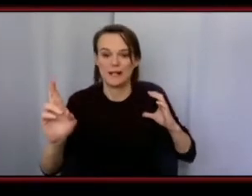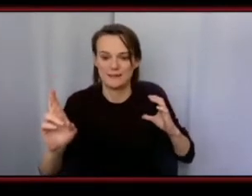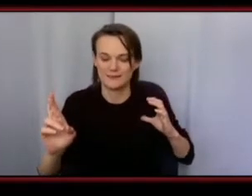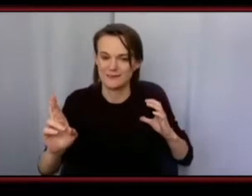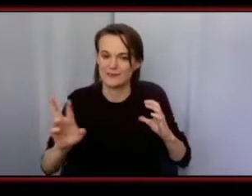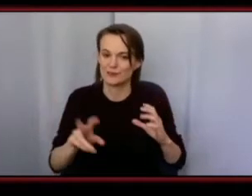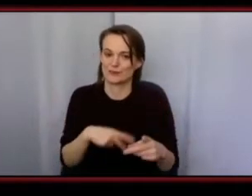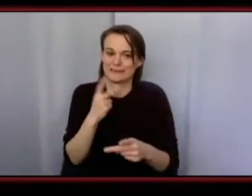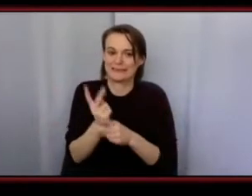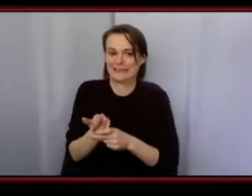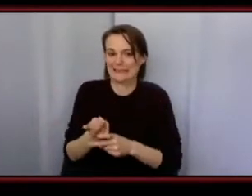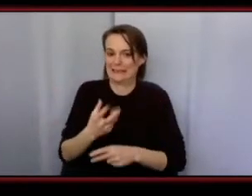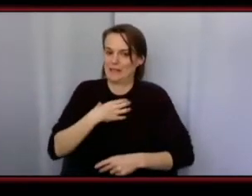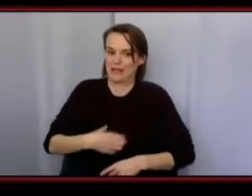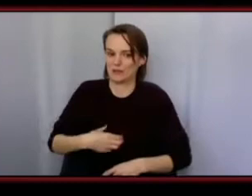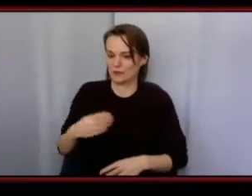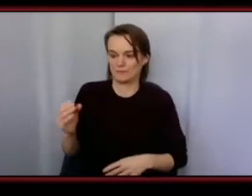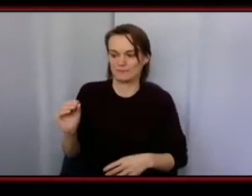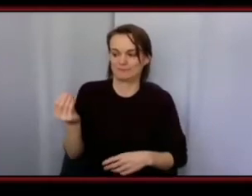prepared for it